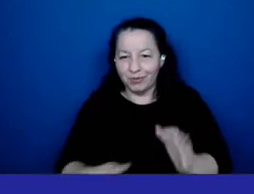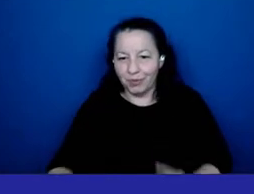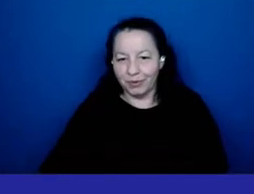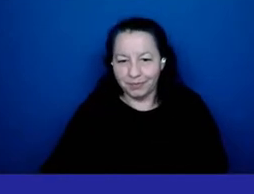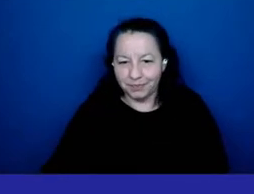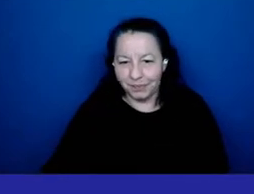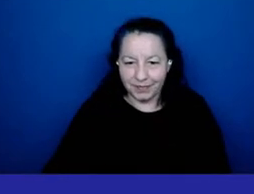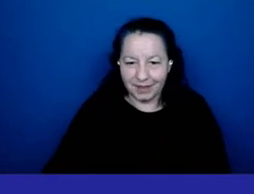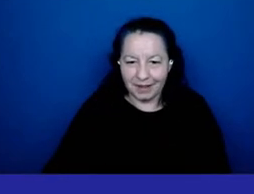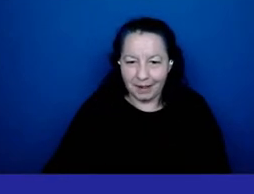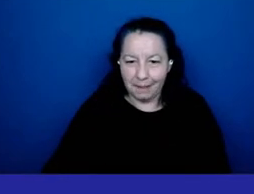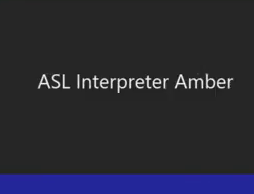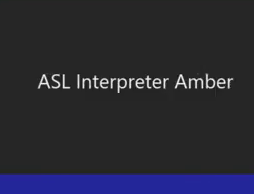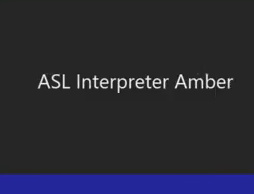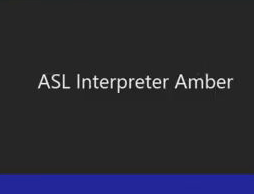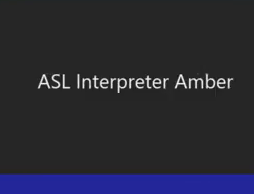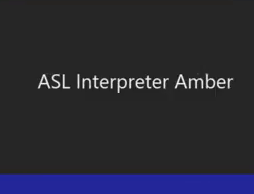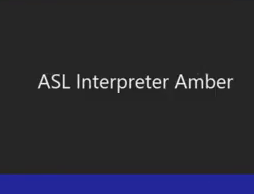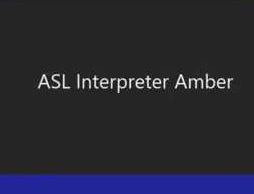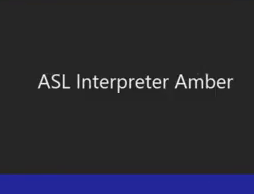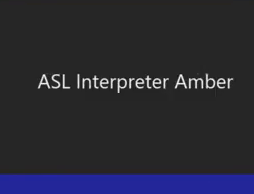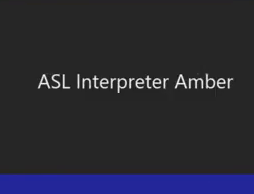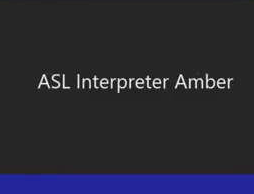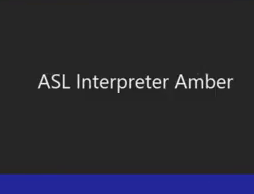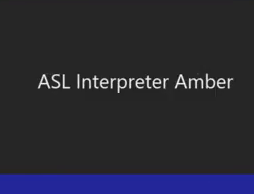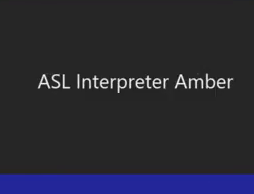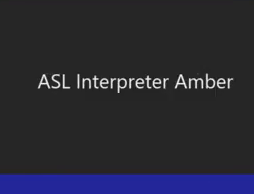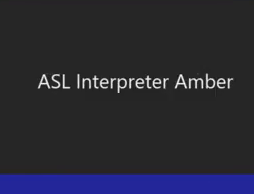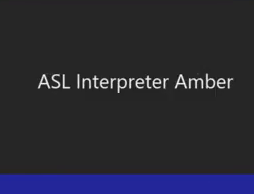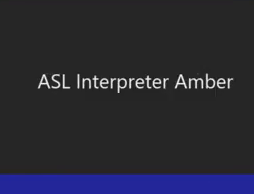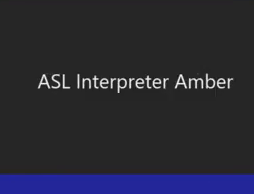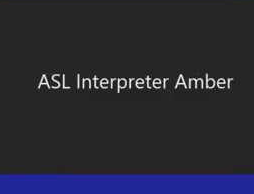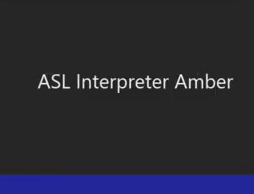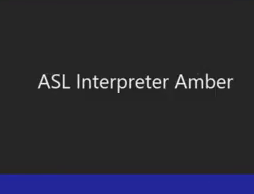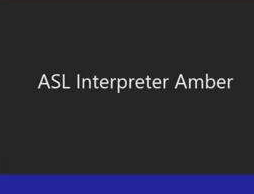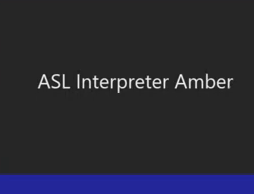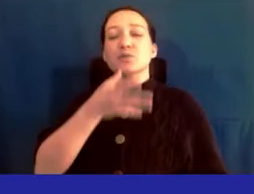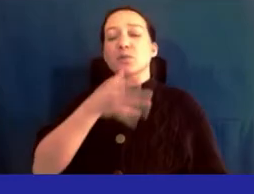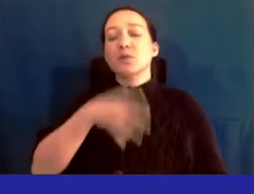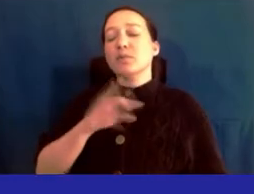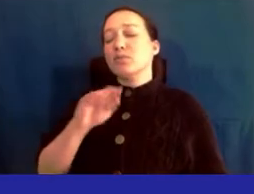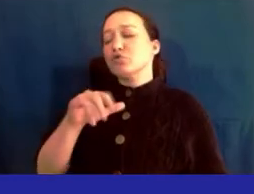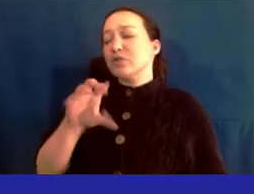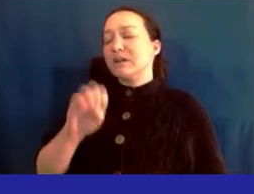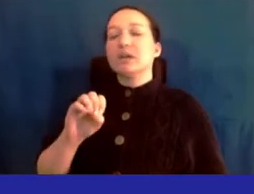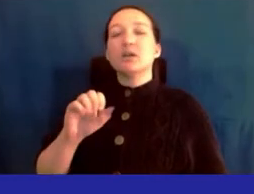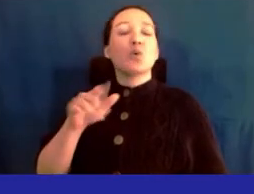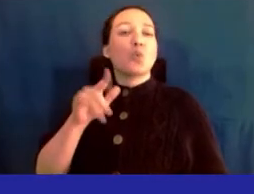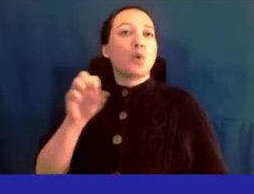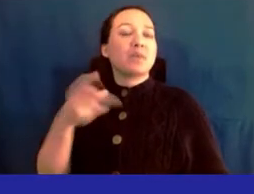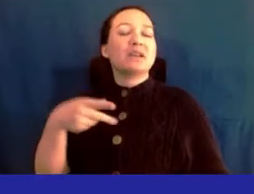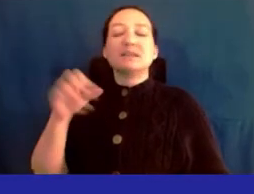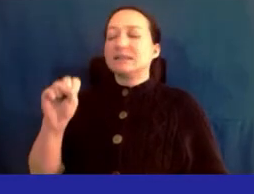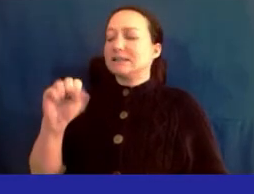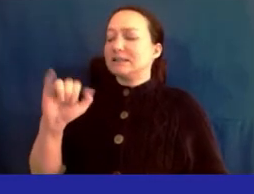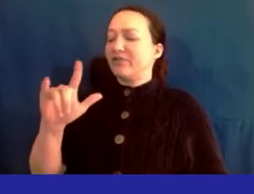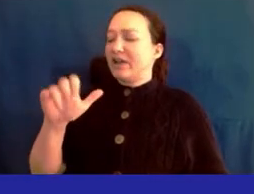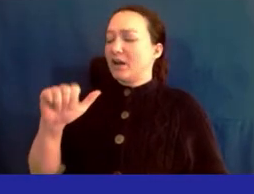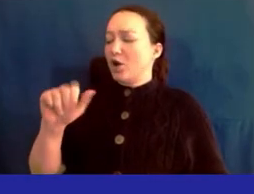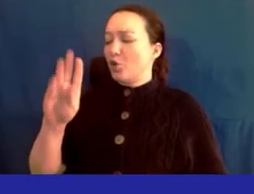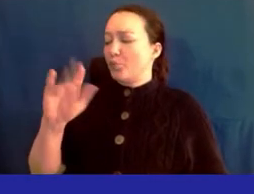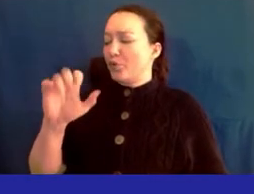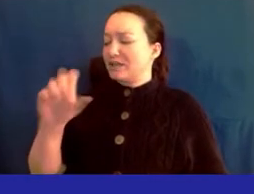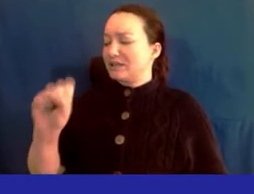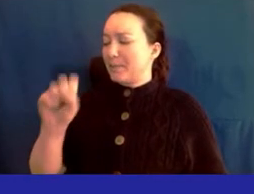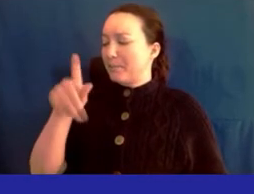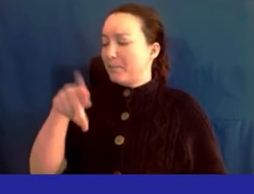mentioned rodney reed legislative clerk or councilwoman majority whip sylvana brooks powers uh first thank you for